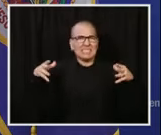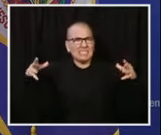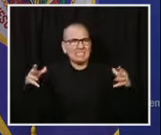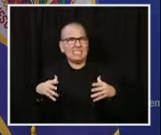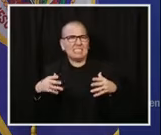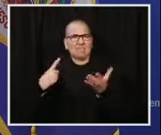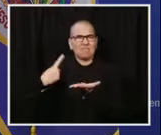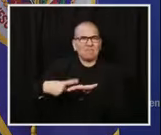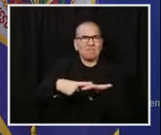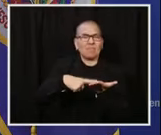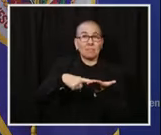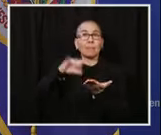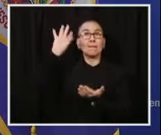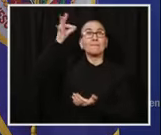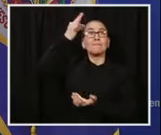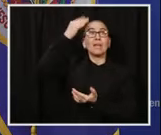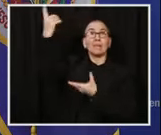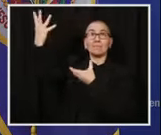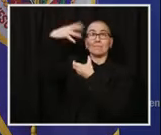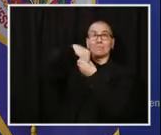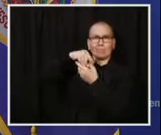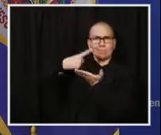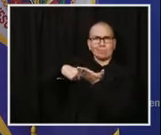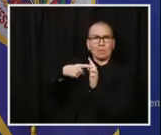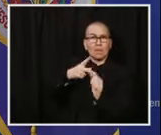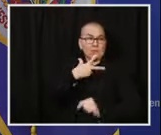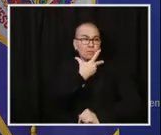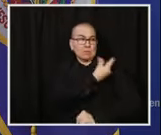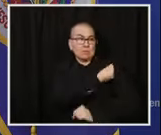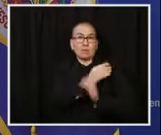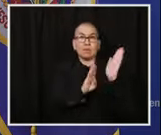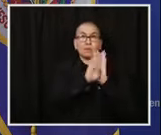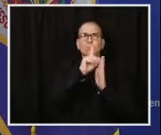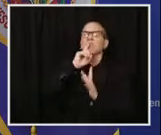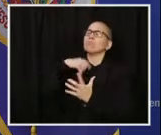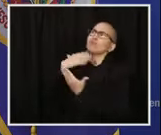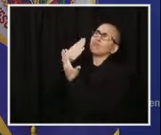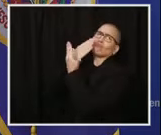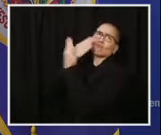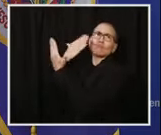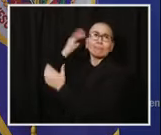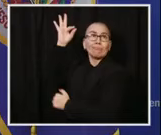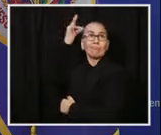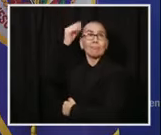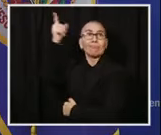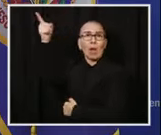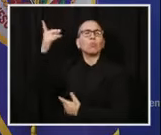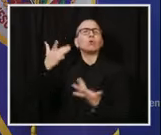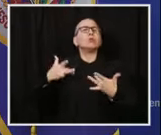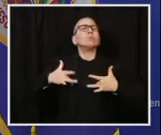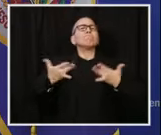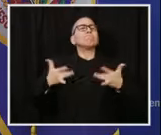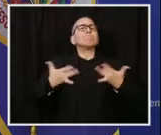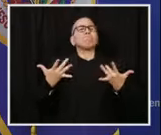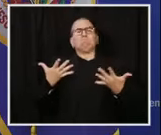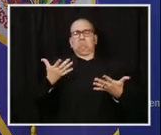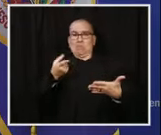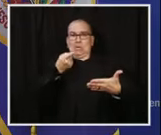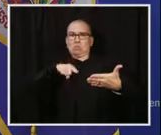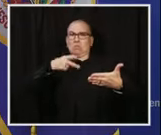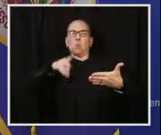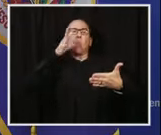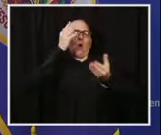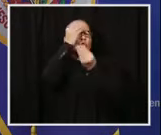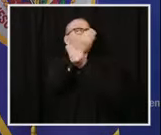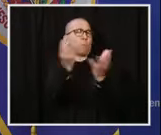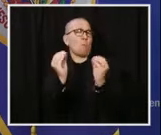partnership around vaccine development and vaccine distribution. And there'll be more on that as we get into the early part of next week, because the information is still pretty